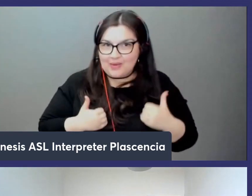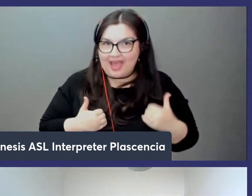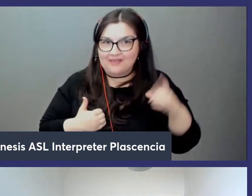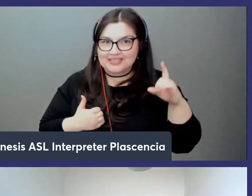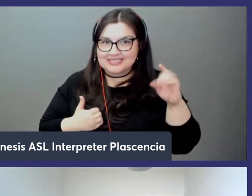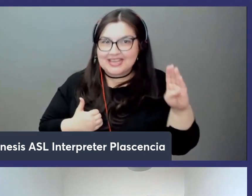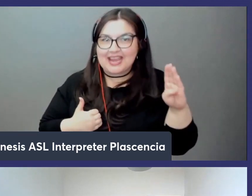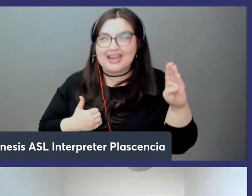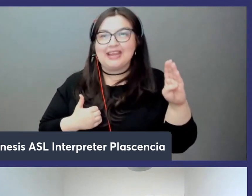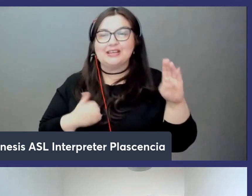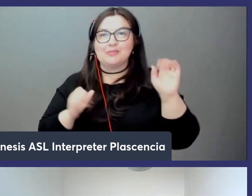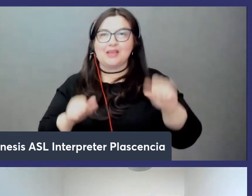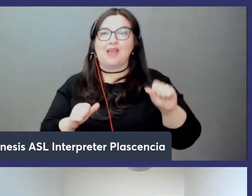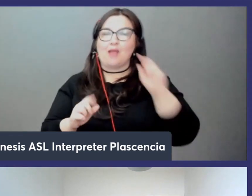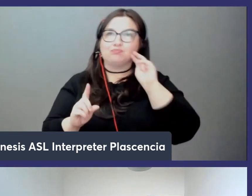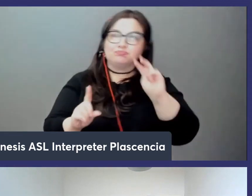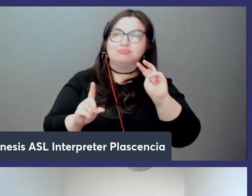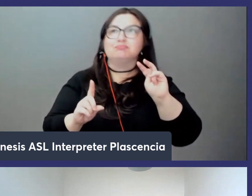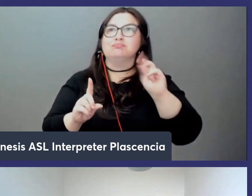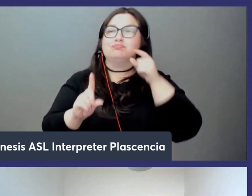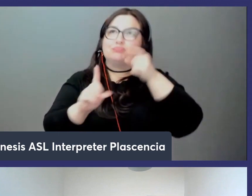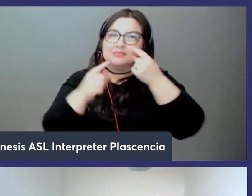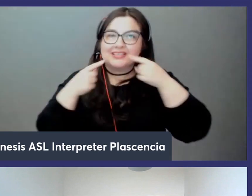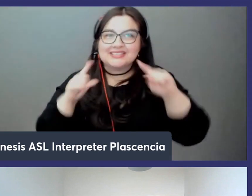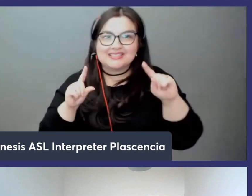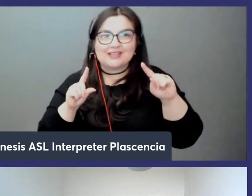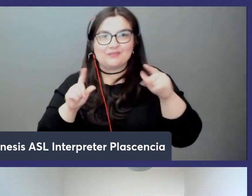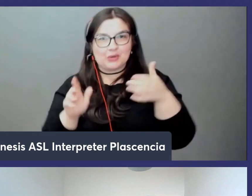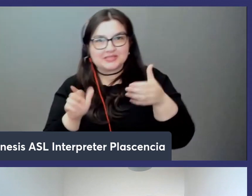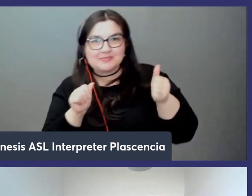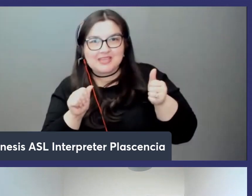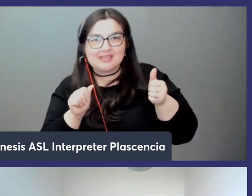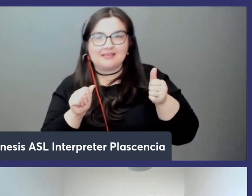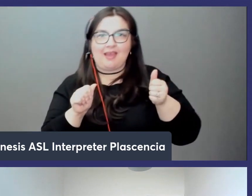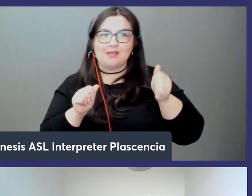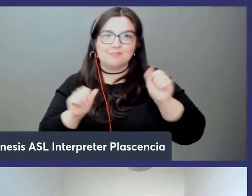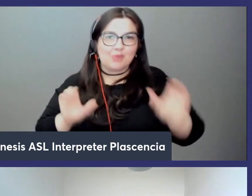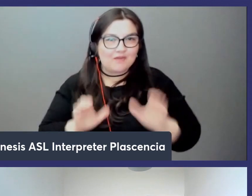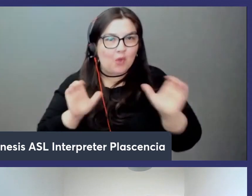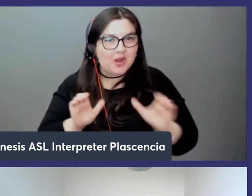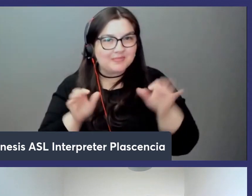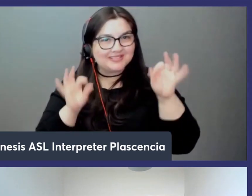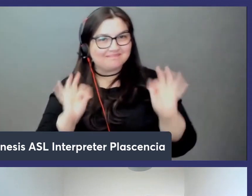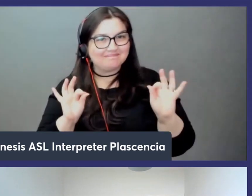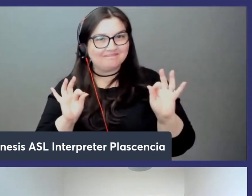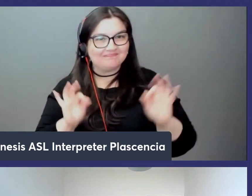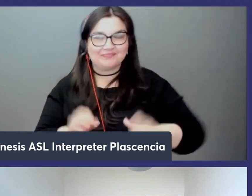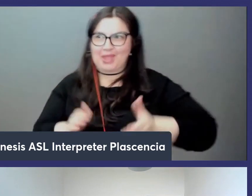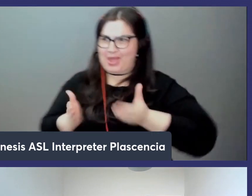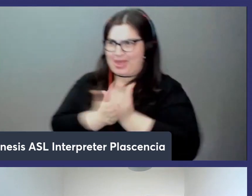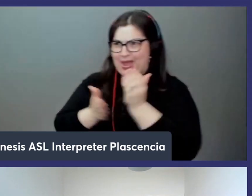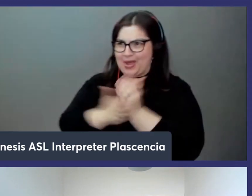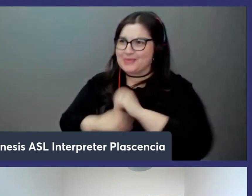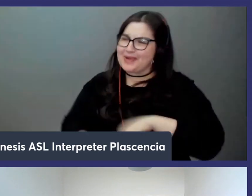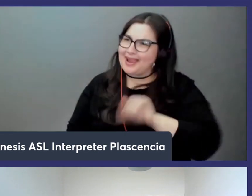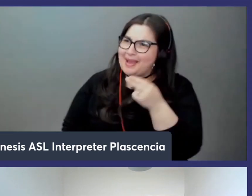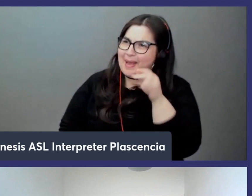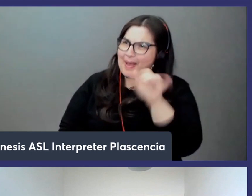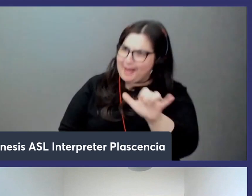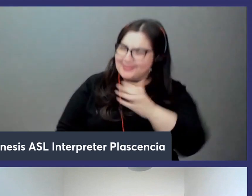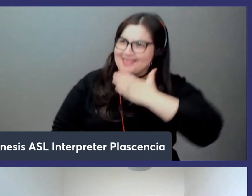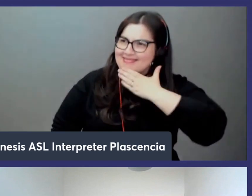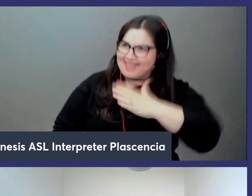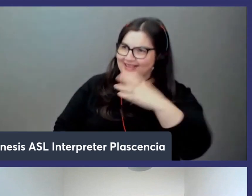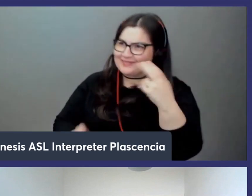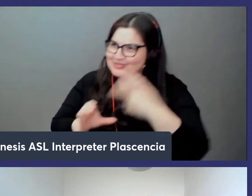can you know uh live up to their expectations for speed and performance all right abe thank you for joining